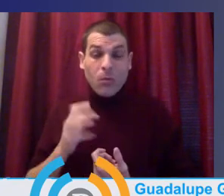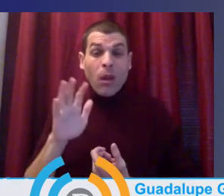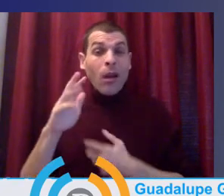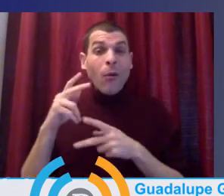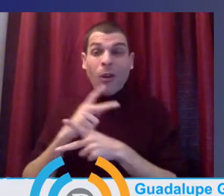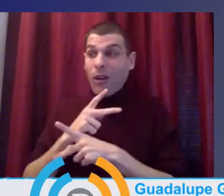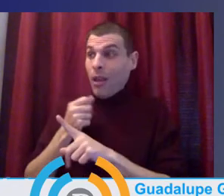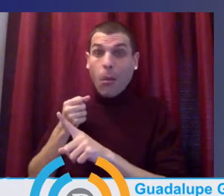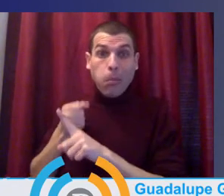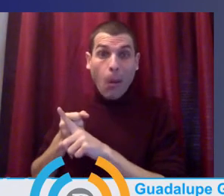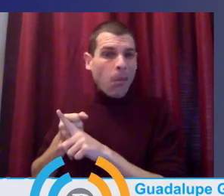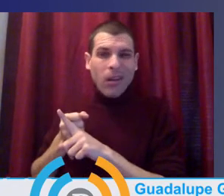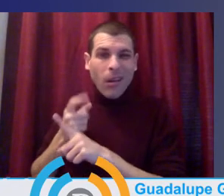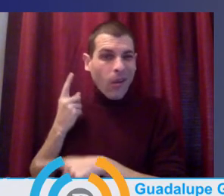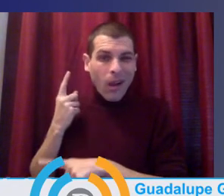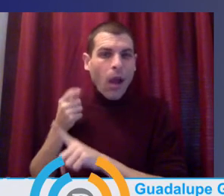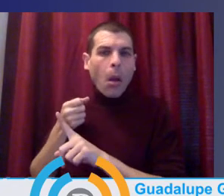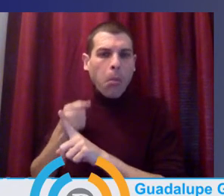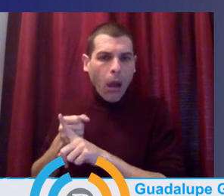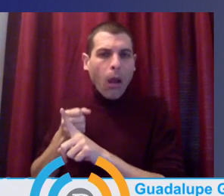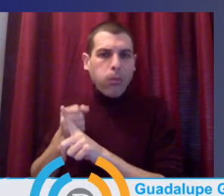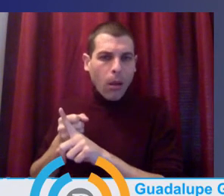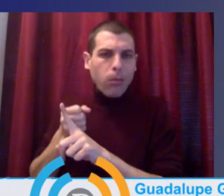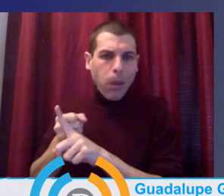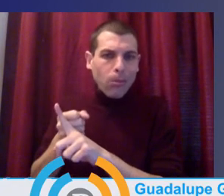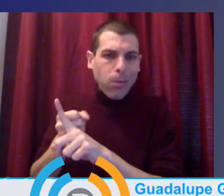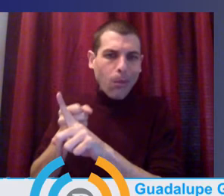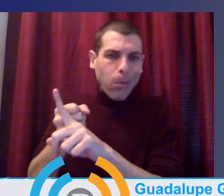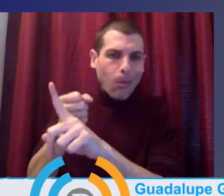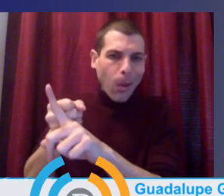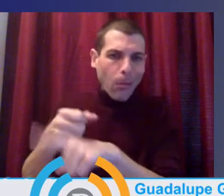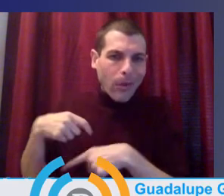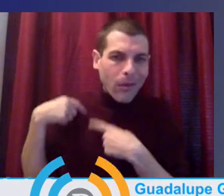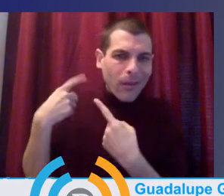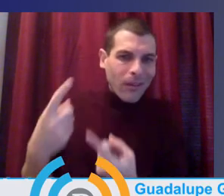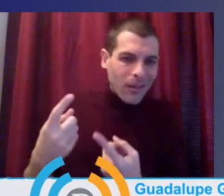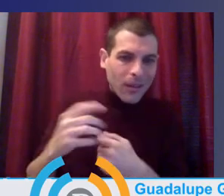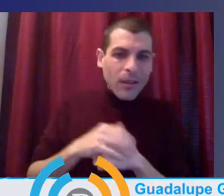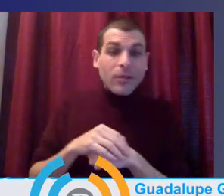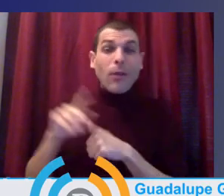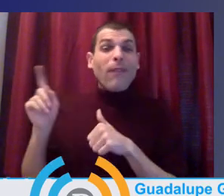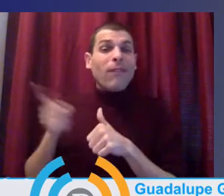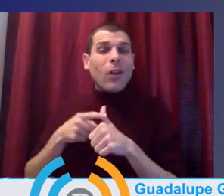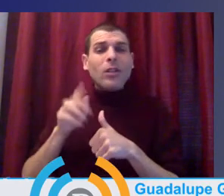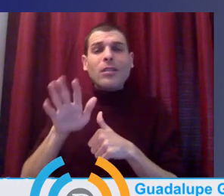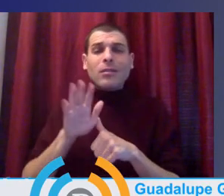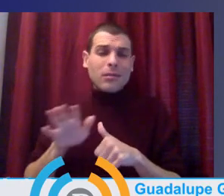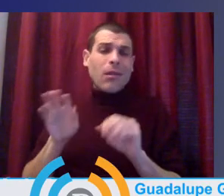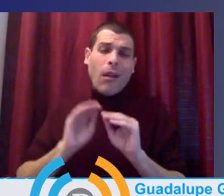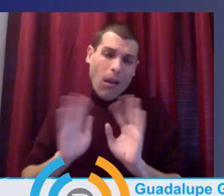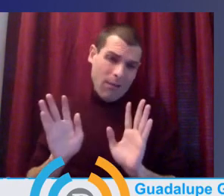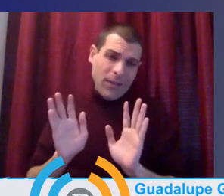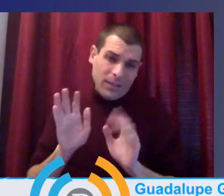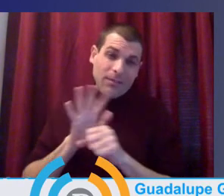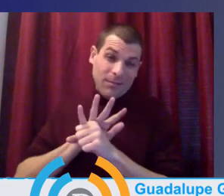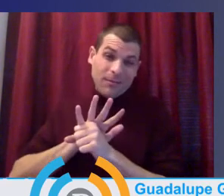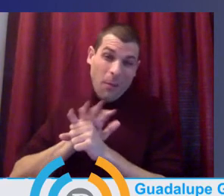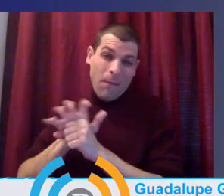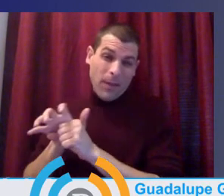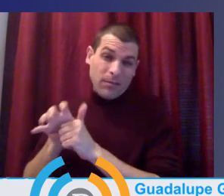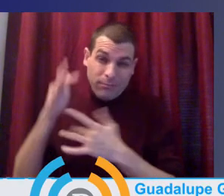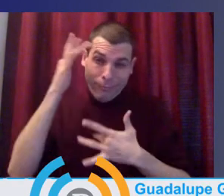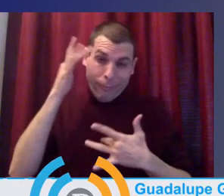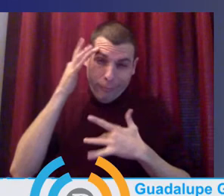challenges, in particular, the obvious global pandemic. And not to mention the very real